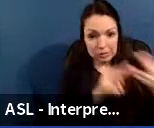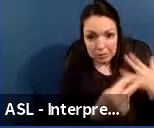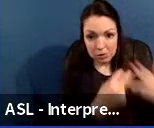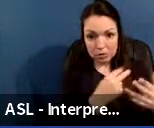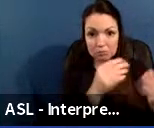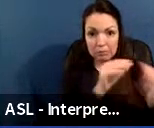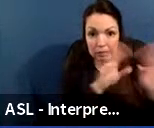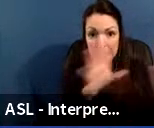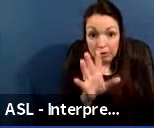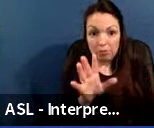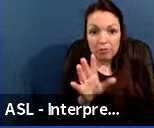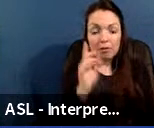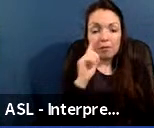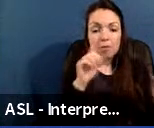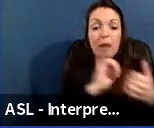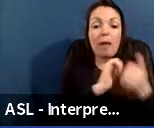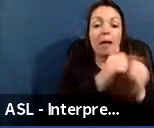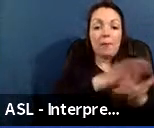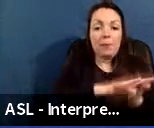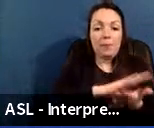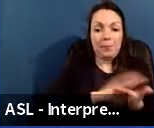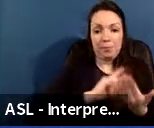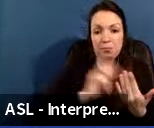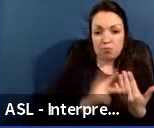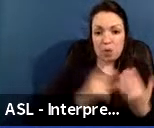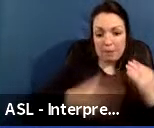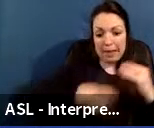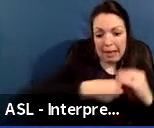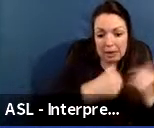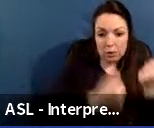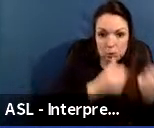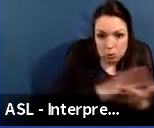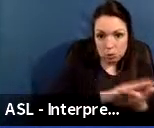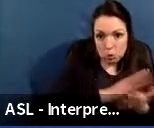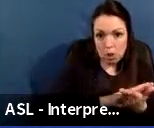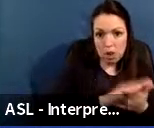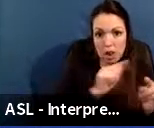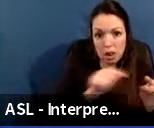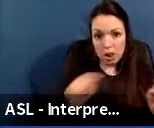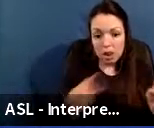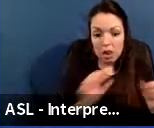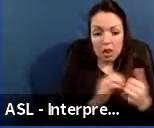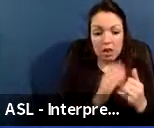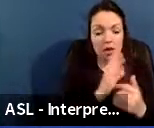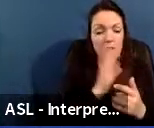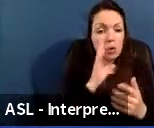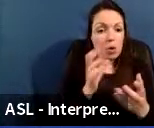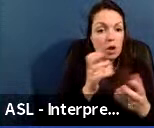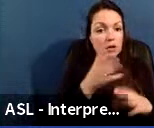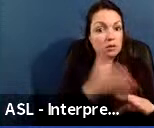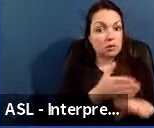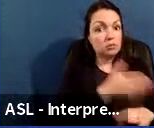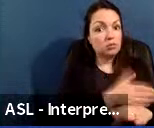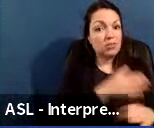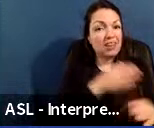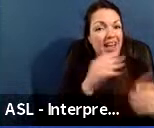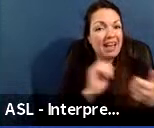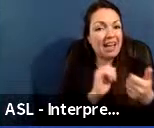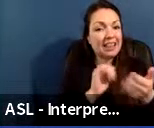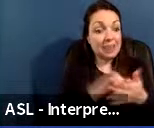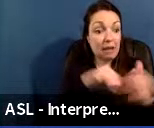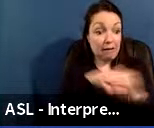in how academic programs are added to schools and improve the equity of access to high-quality